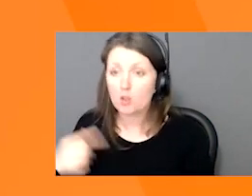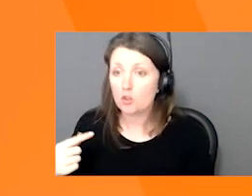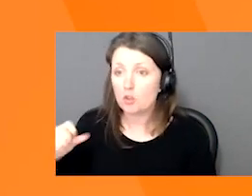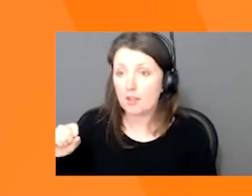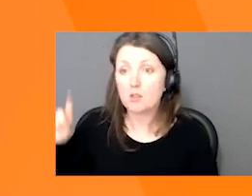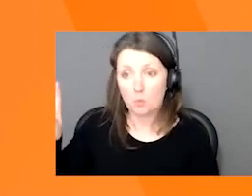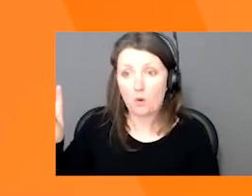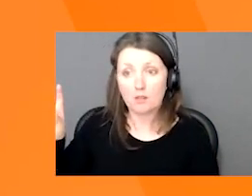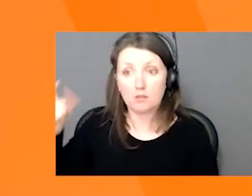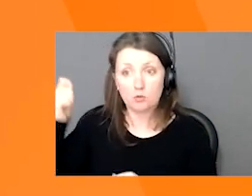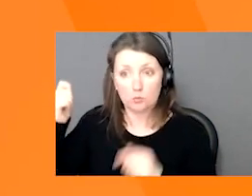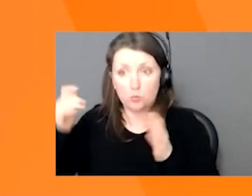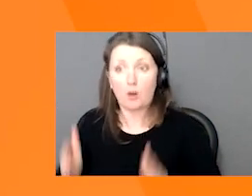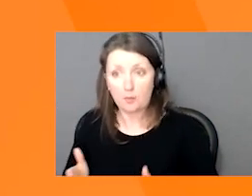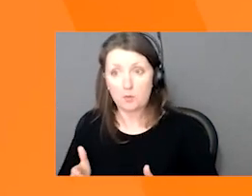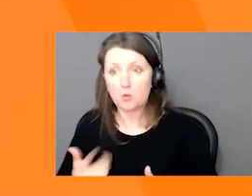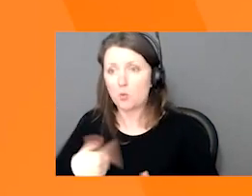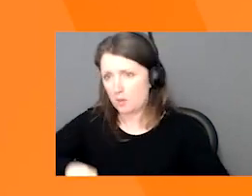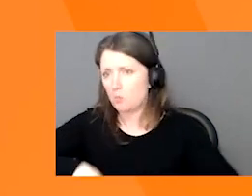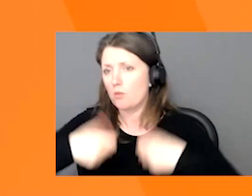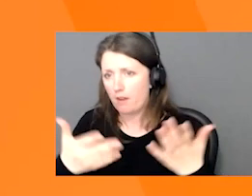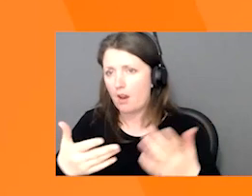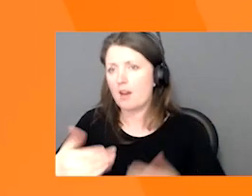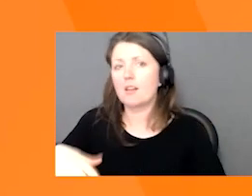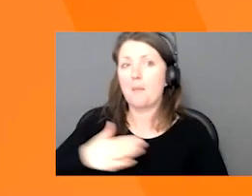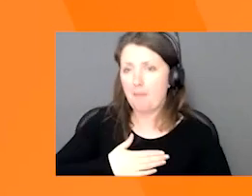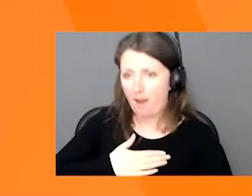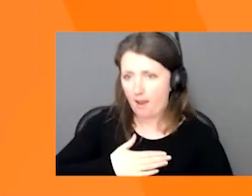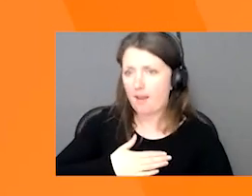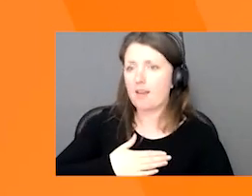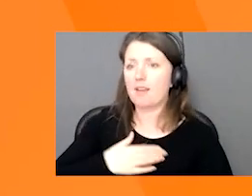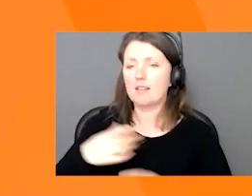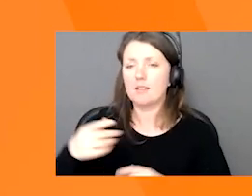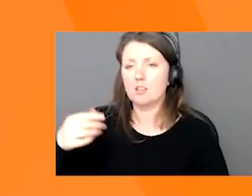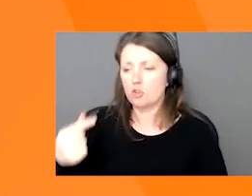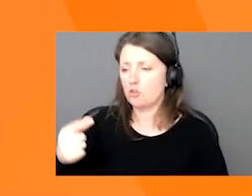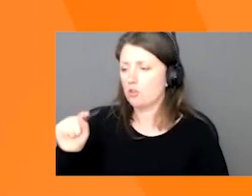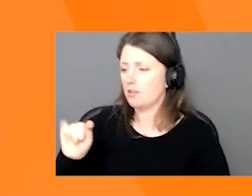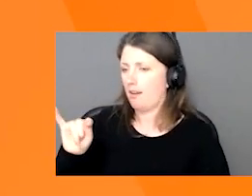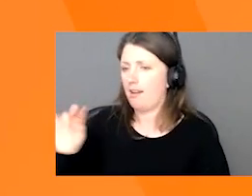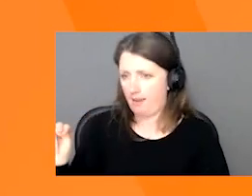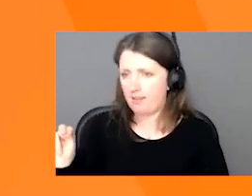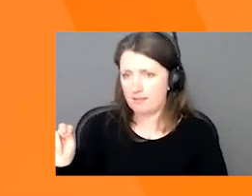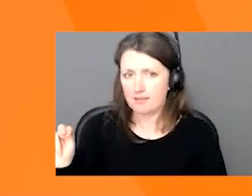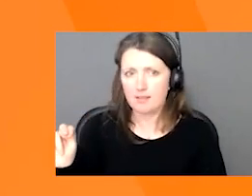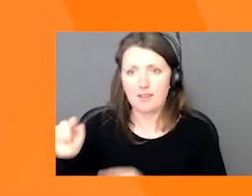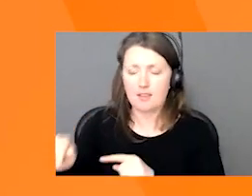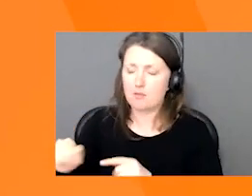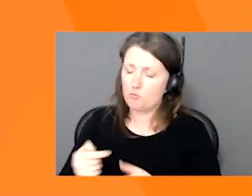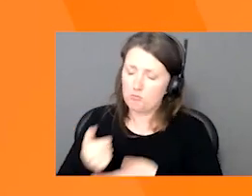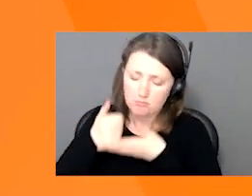subscribers a tool called MyJeetan, and basically it helps you through the entire product information process.